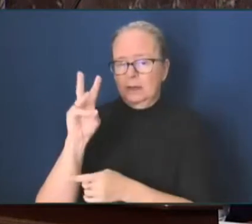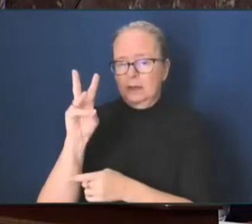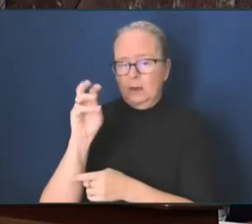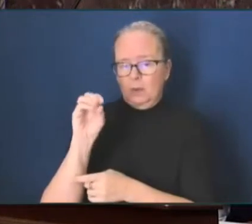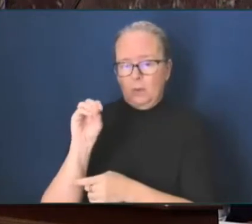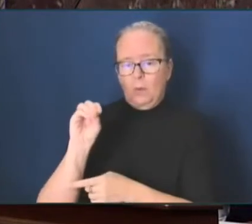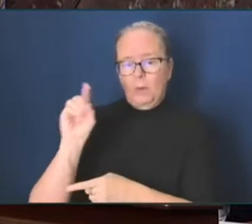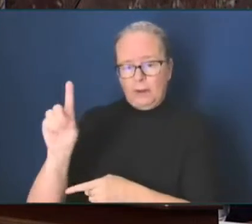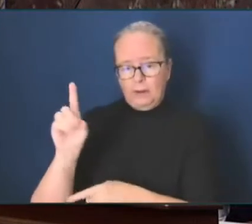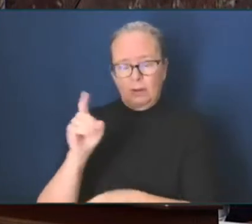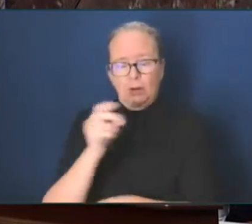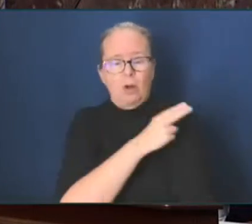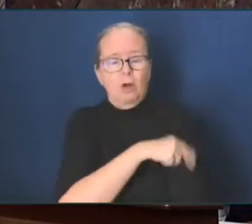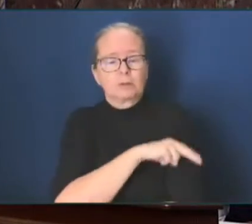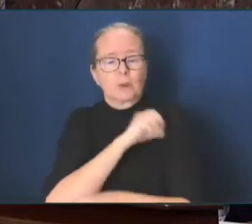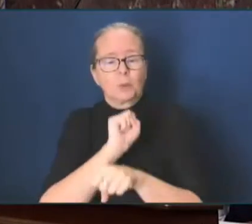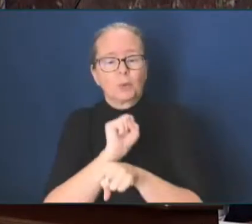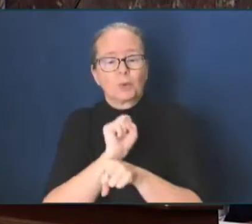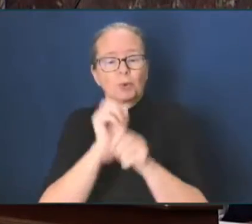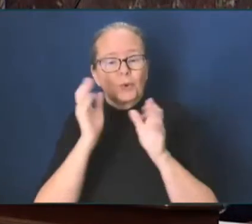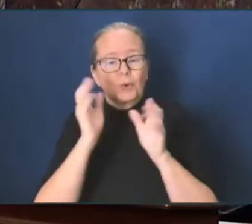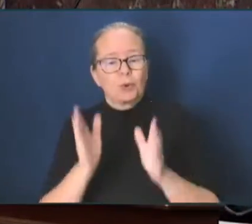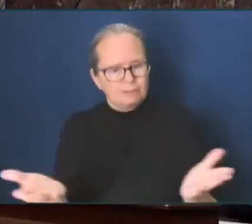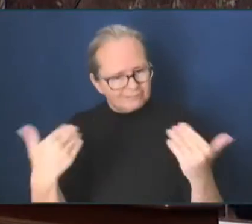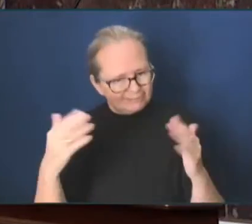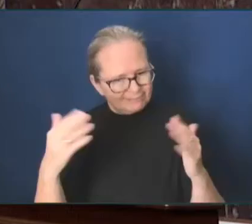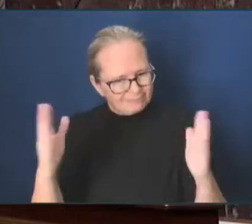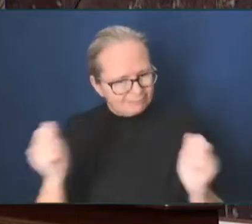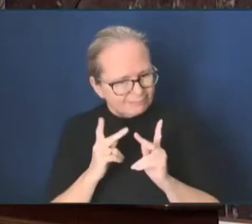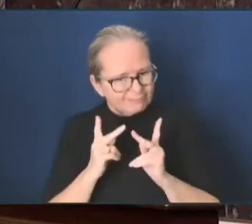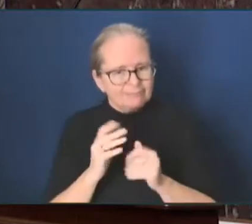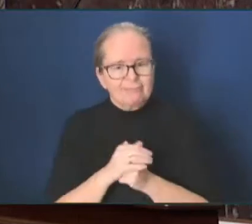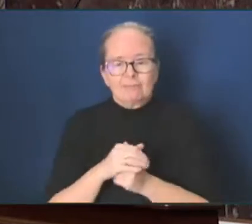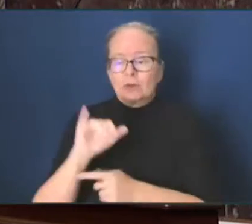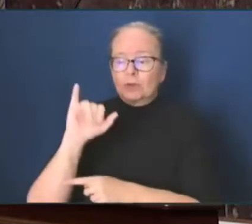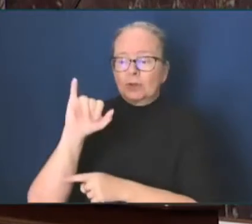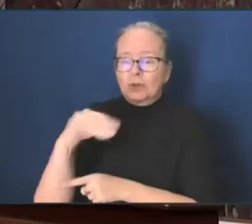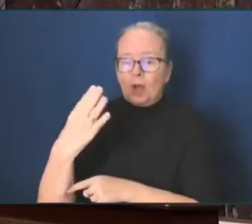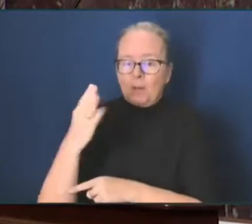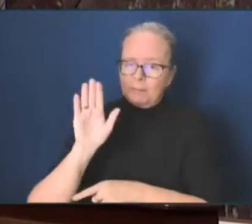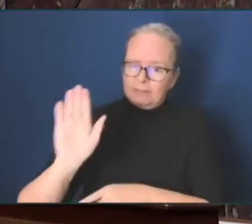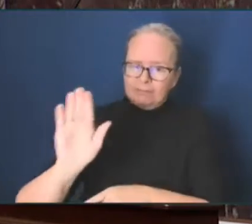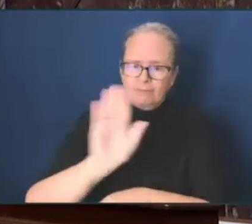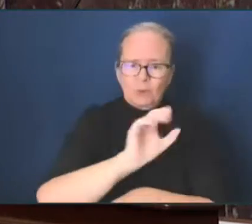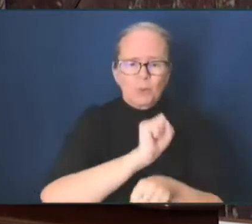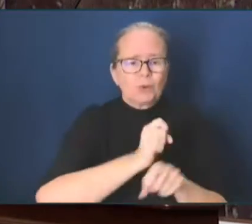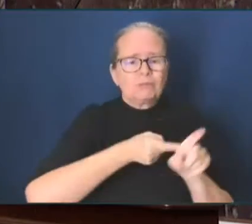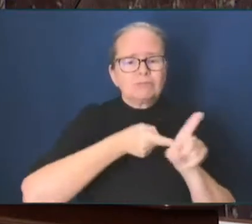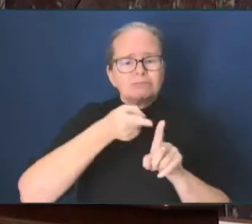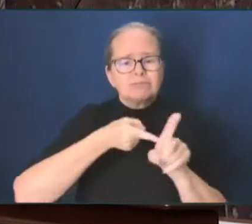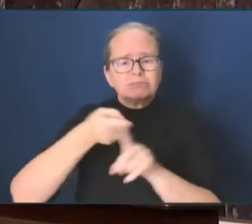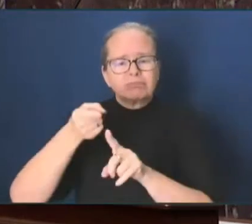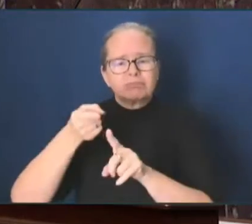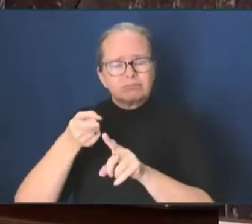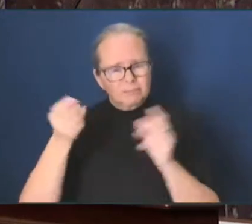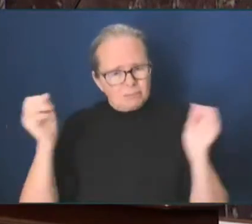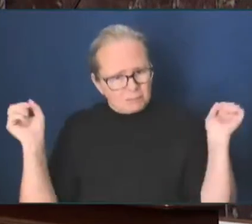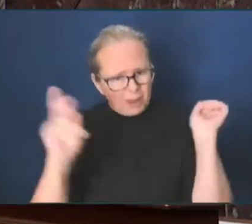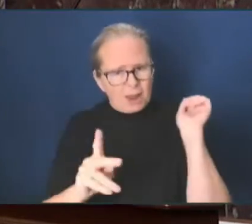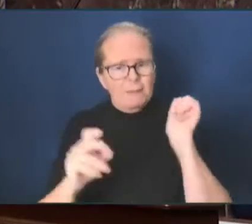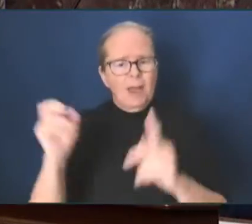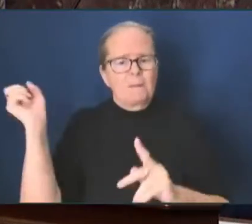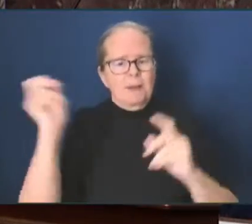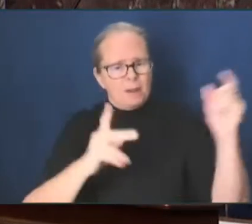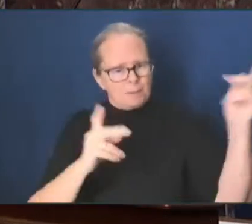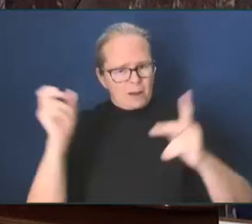present as thousands of workers have been brought back into healthcare authorities. The tearful and emotional stories that